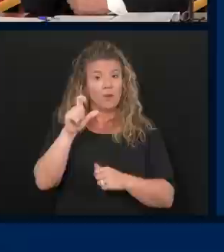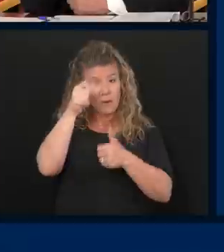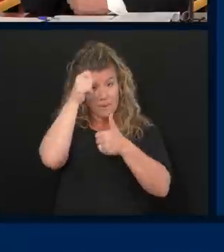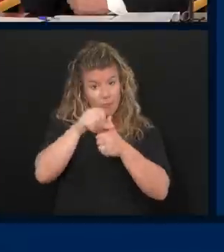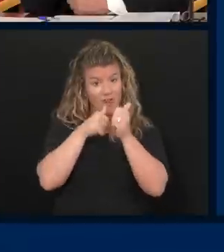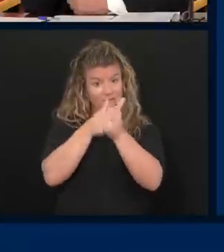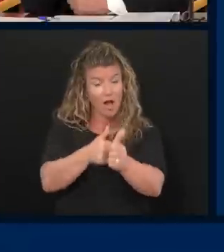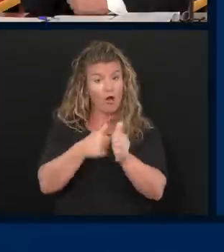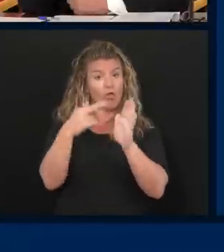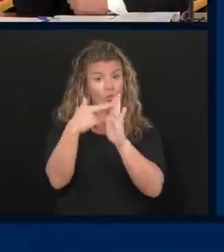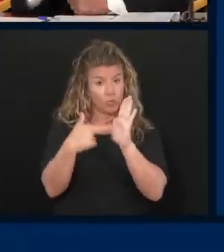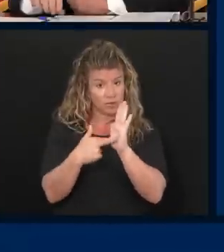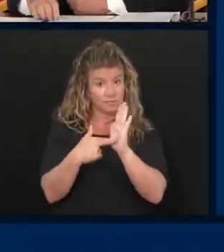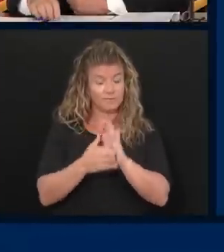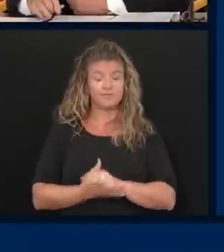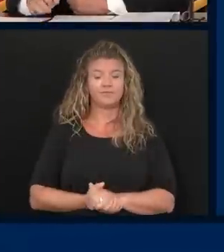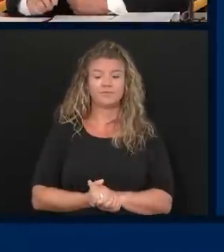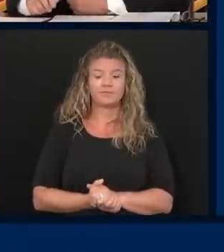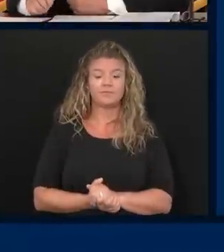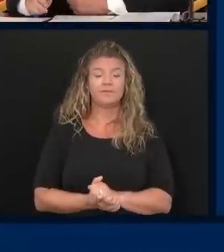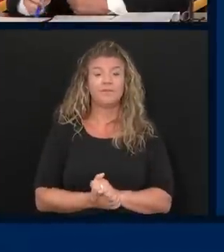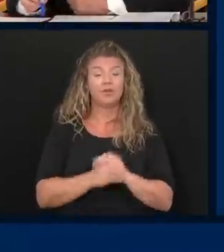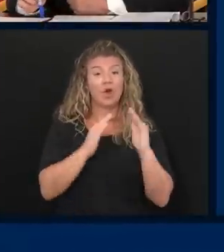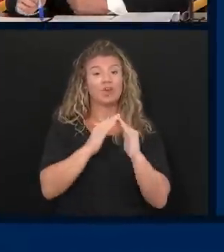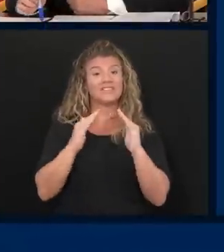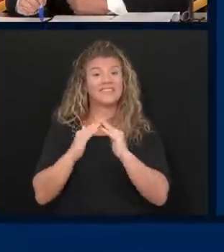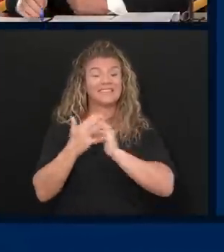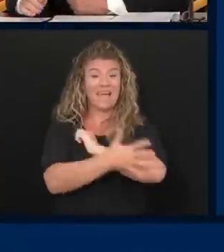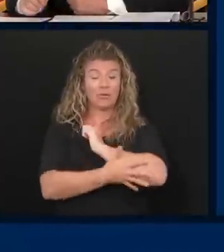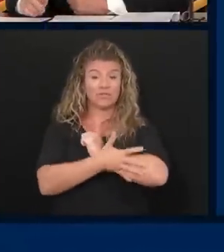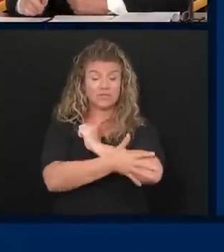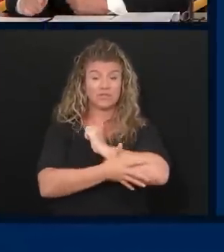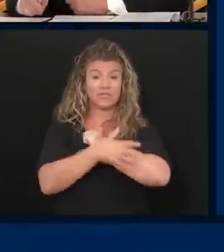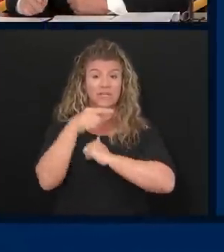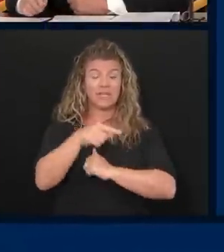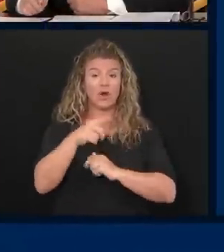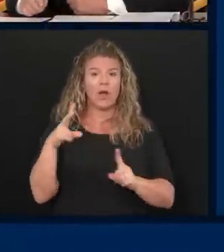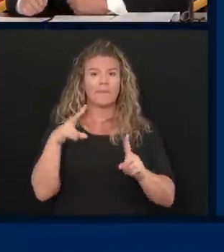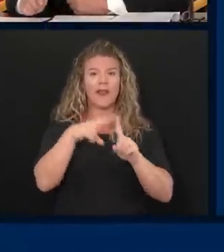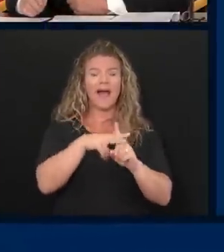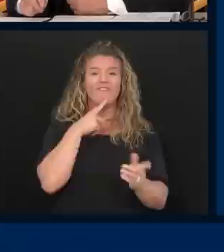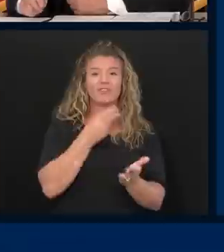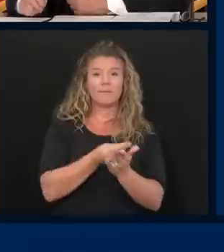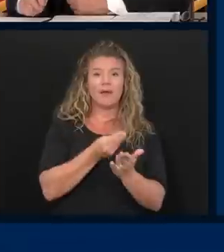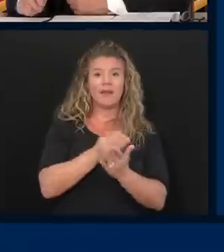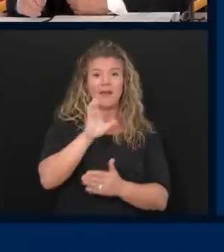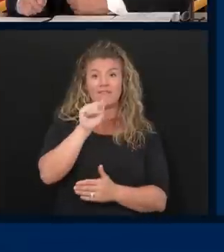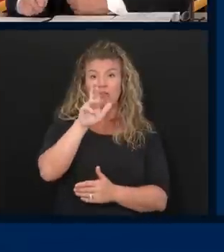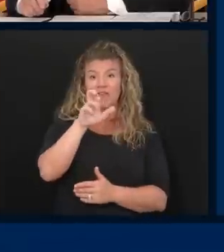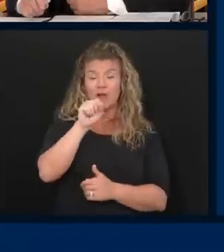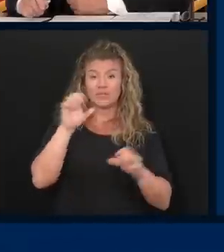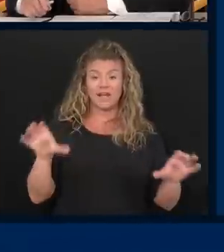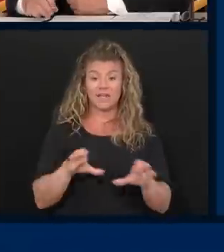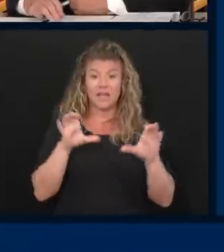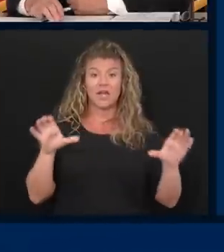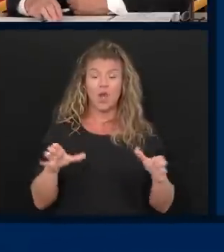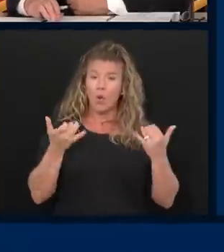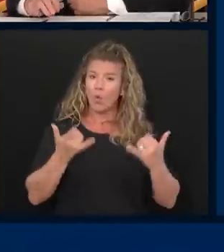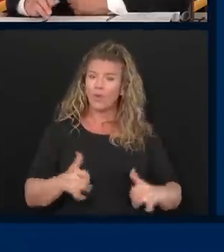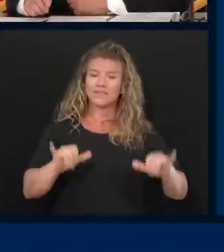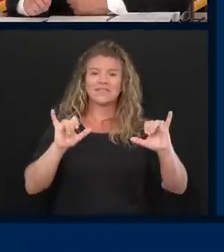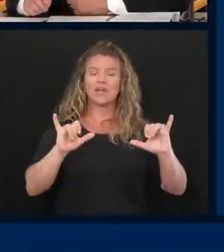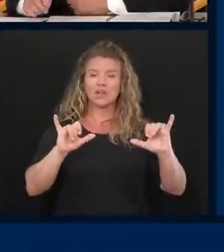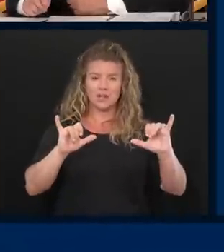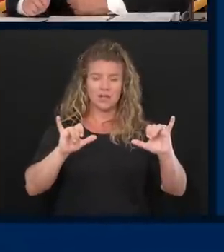cities and our counties that are applying for the monies from the CARES Act, we still